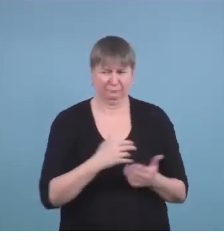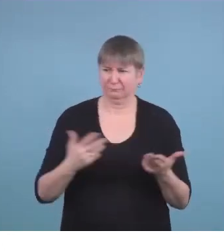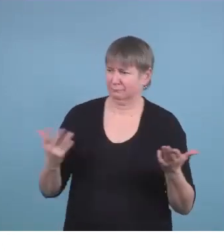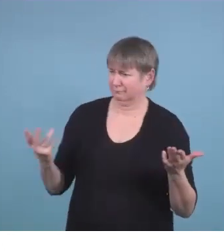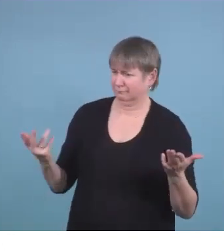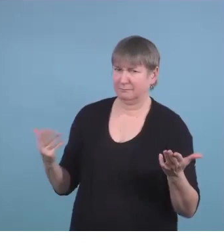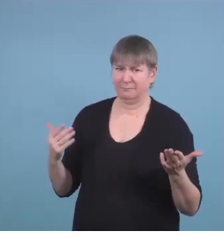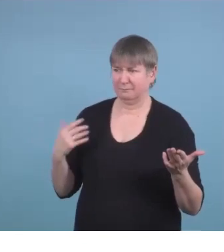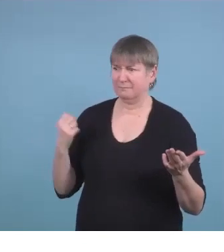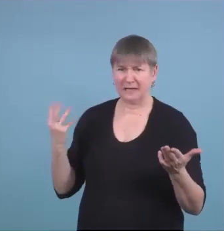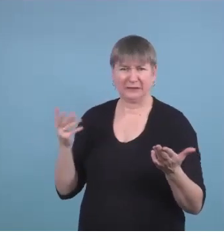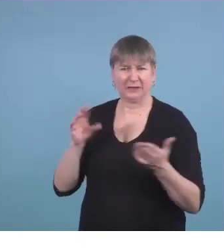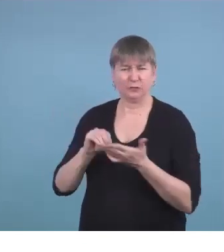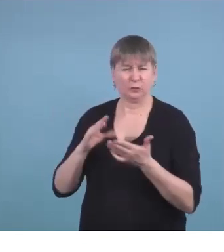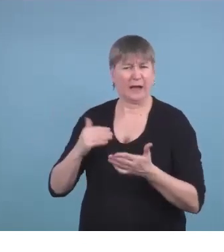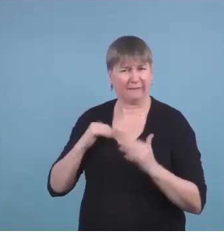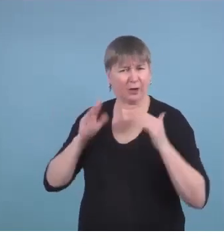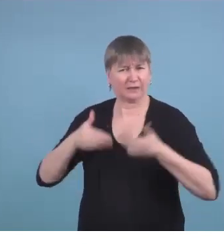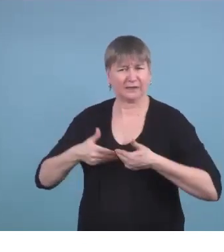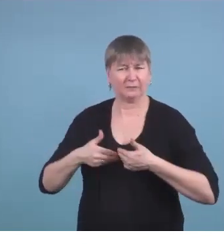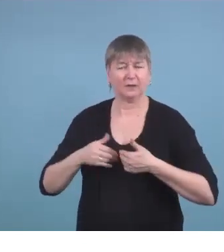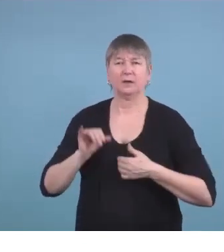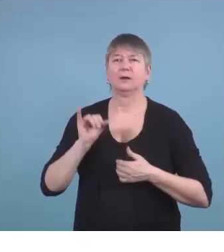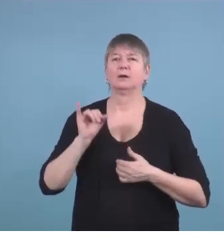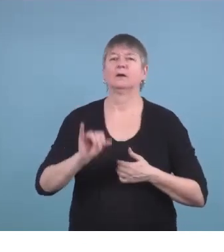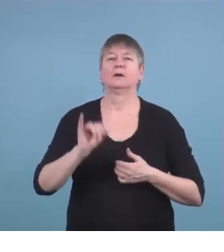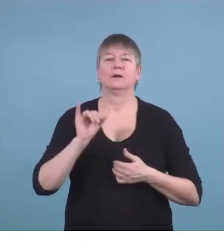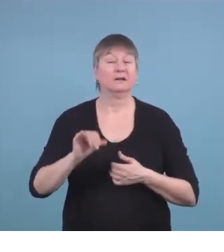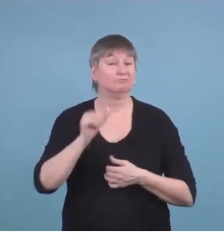students with autism and we invited